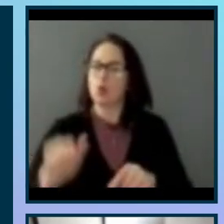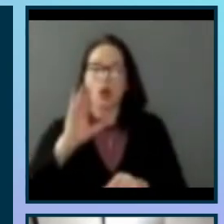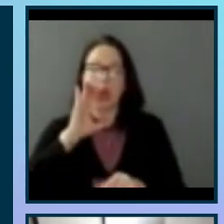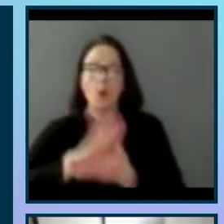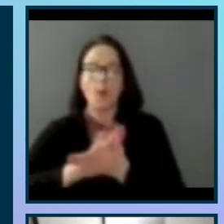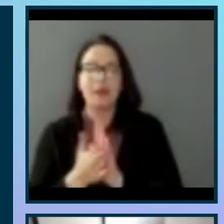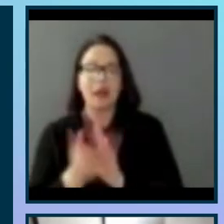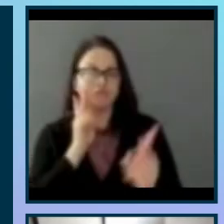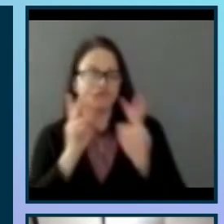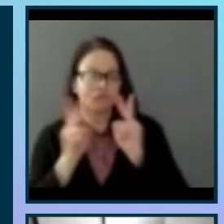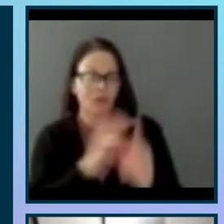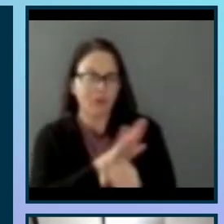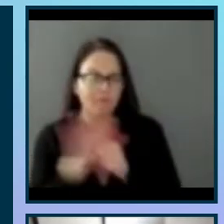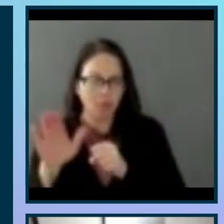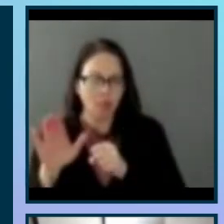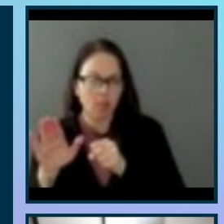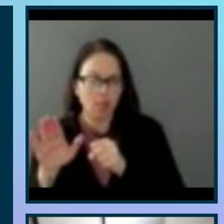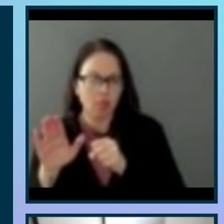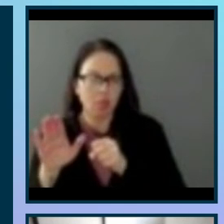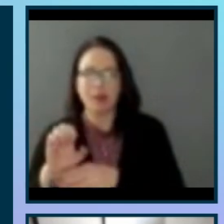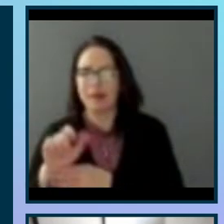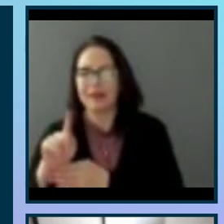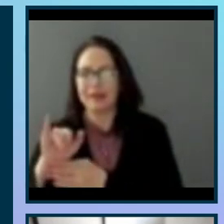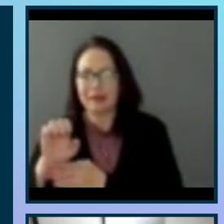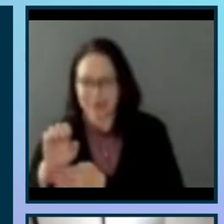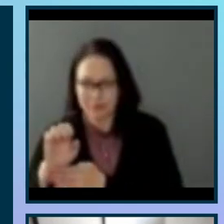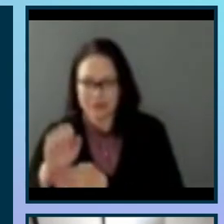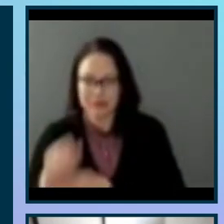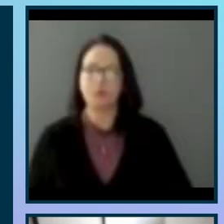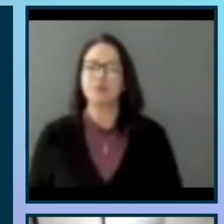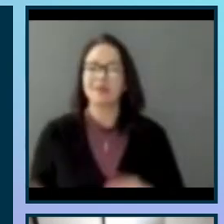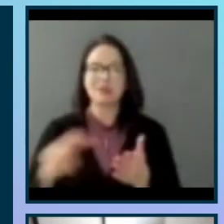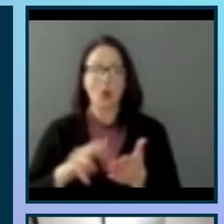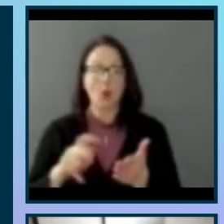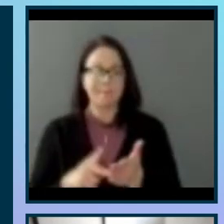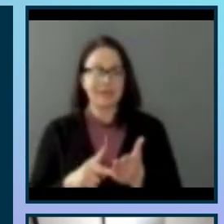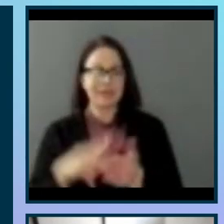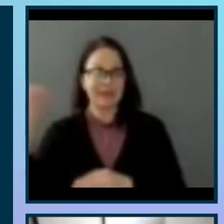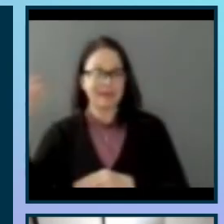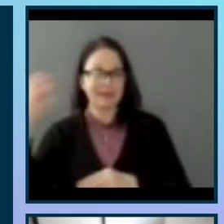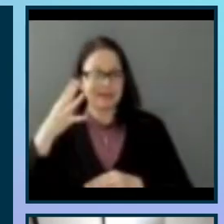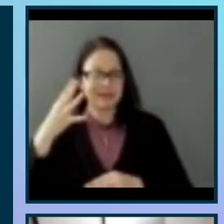the total solar eclipse. In other words, the sun is hidden by the moon.